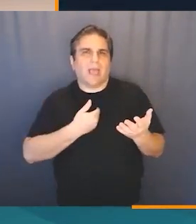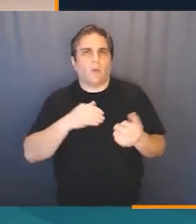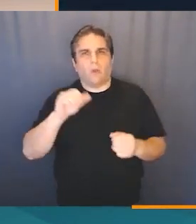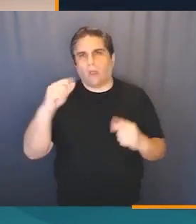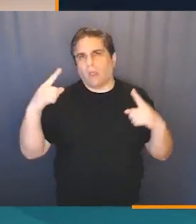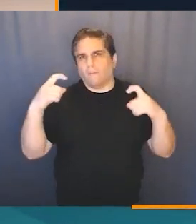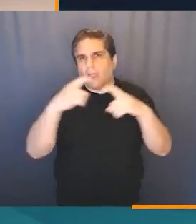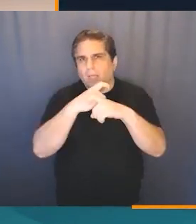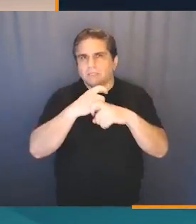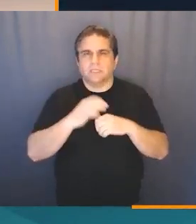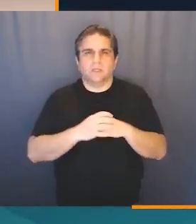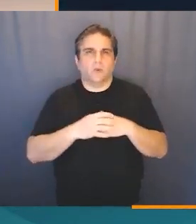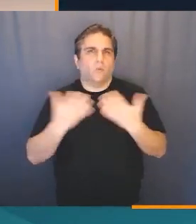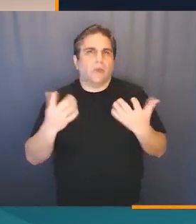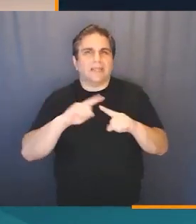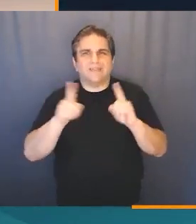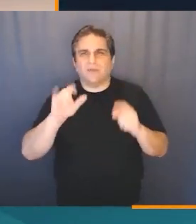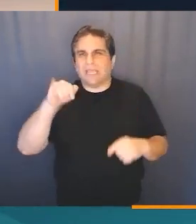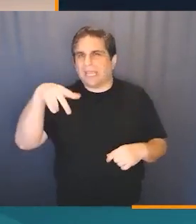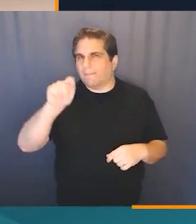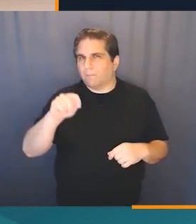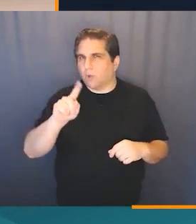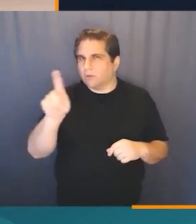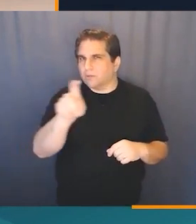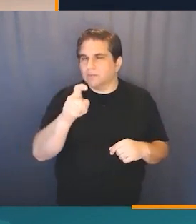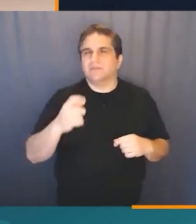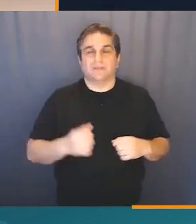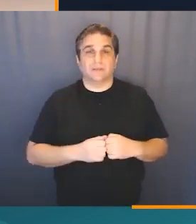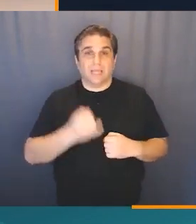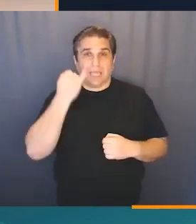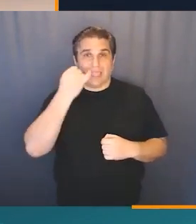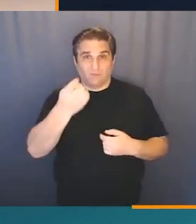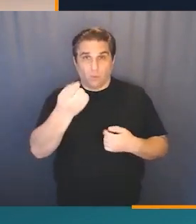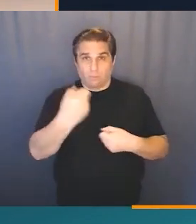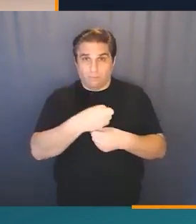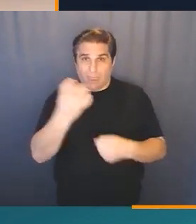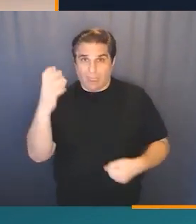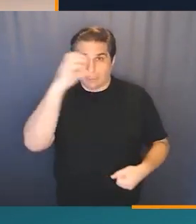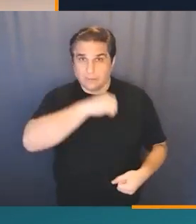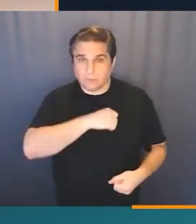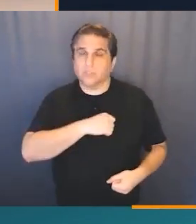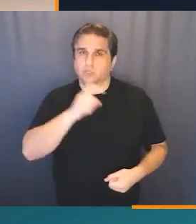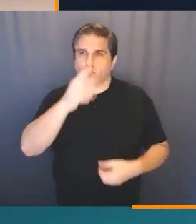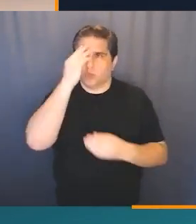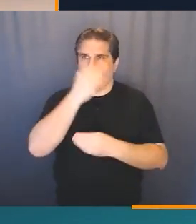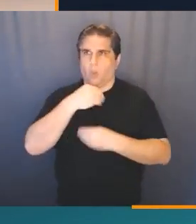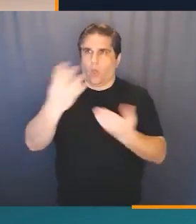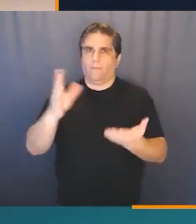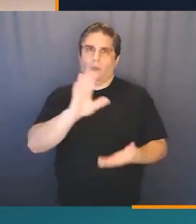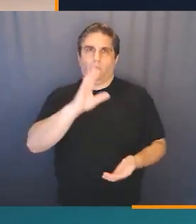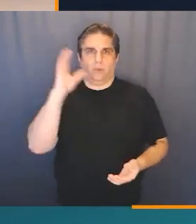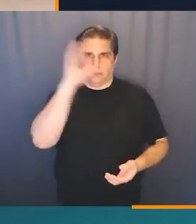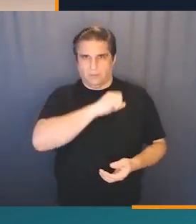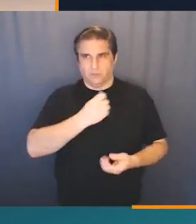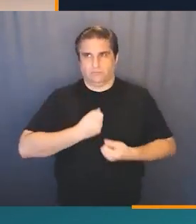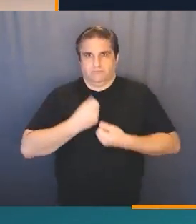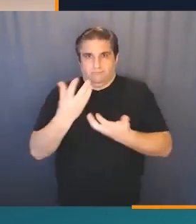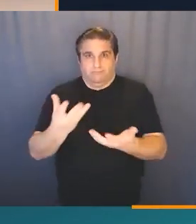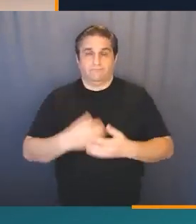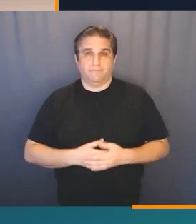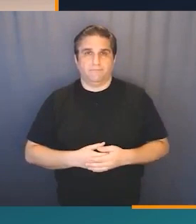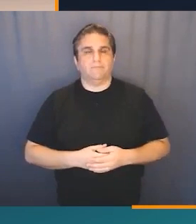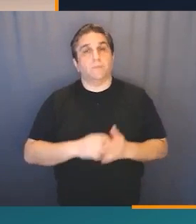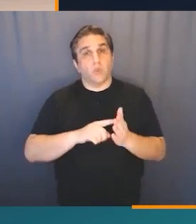complexity? Or what are the different inputs I should consider? And if you make any assumptions, make sure you call them out.